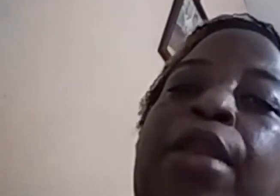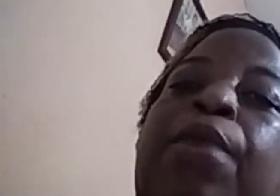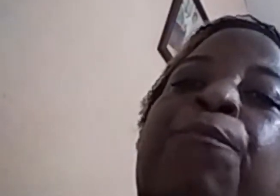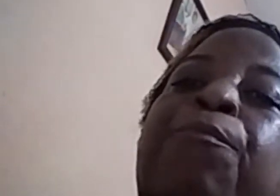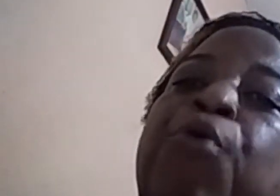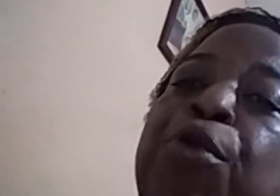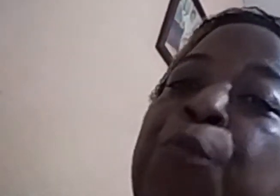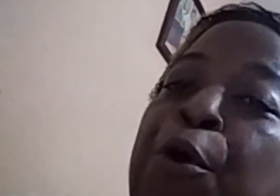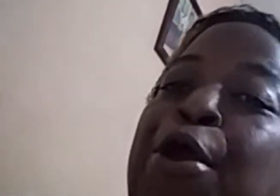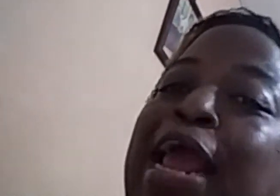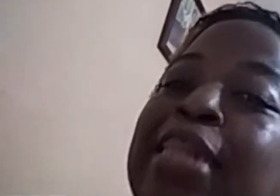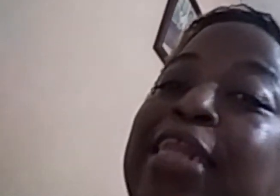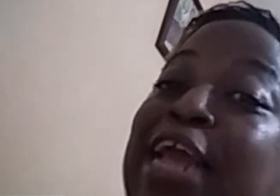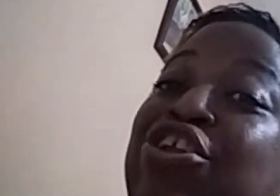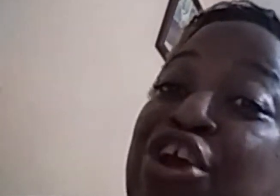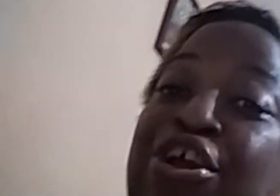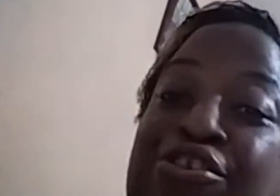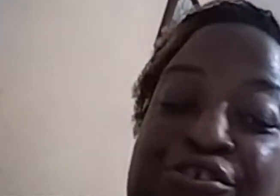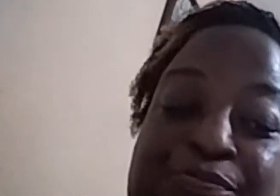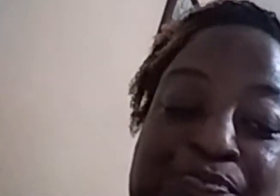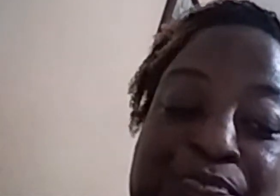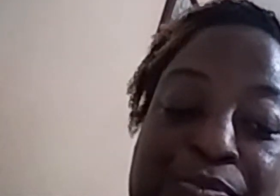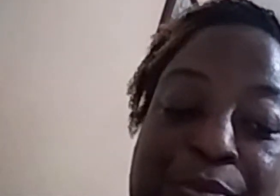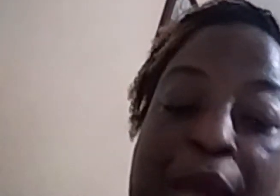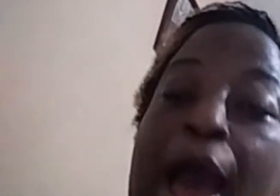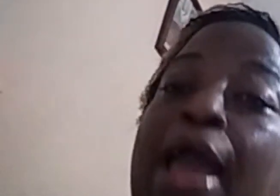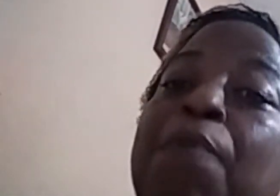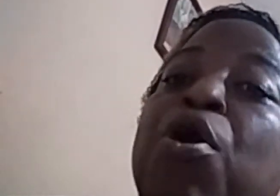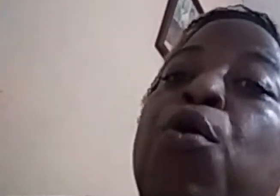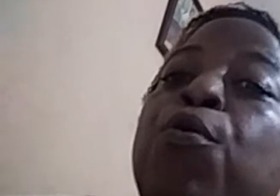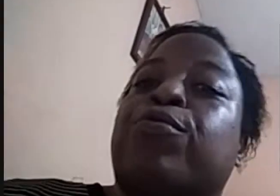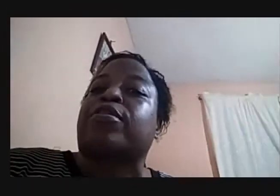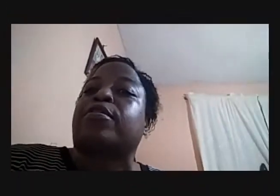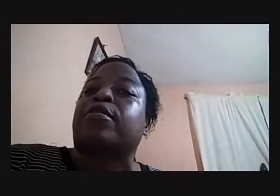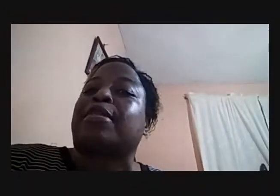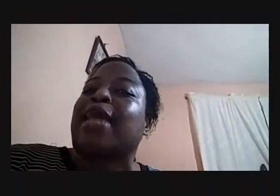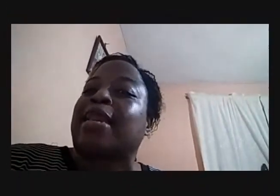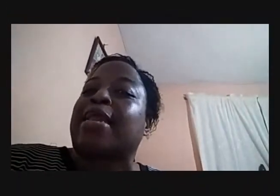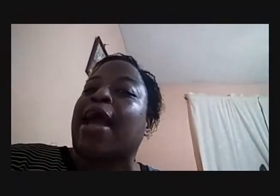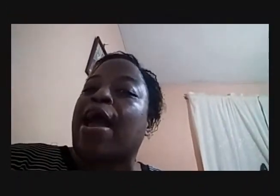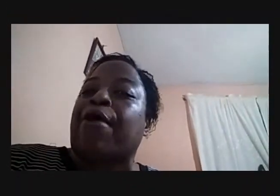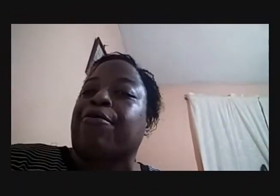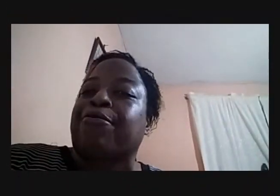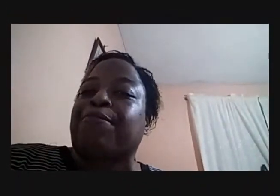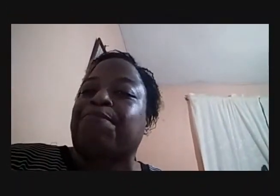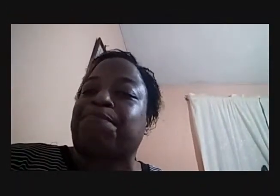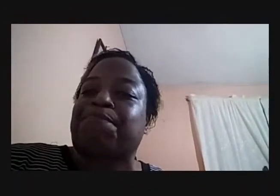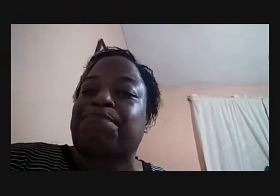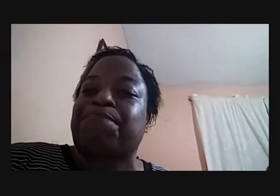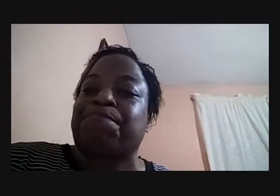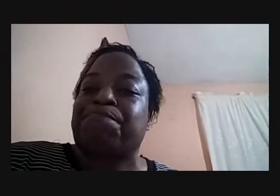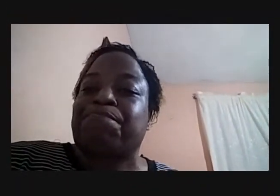Portmore SGA Church. I am your host, Nadinkar.